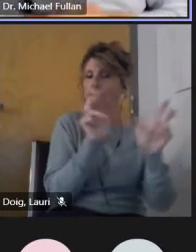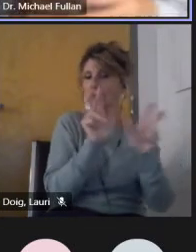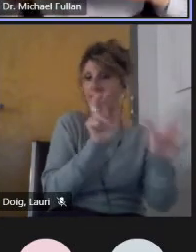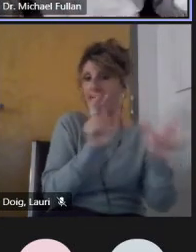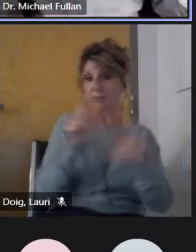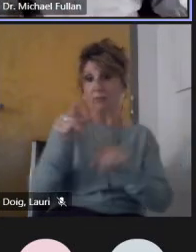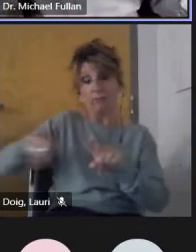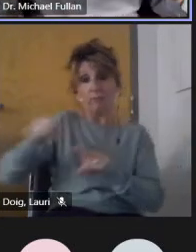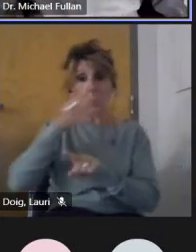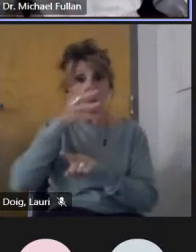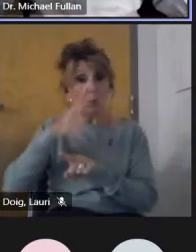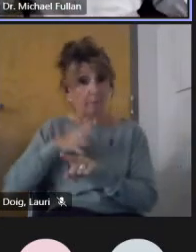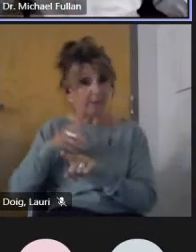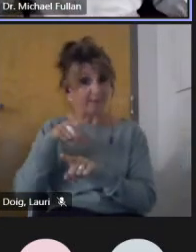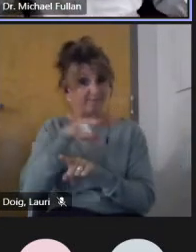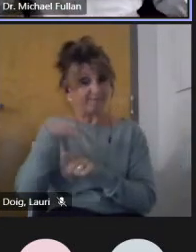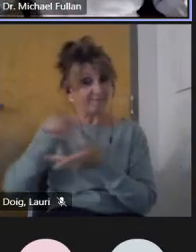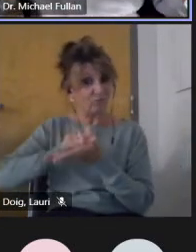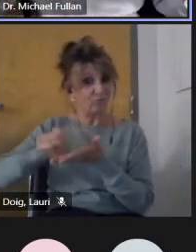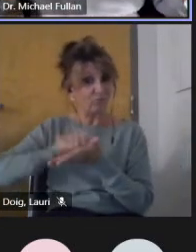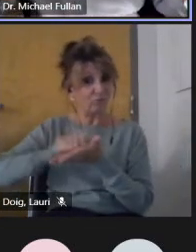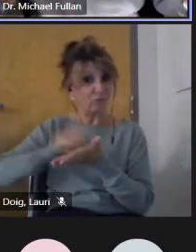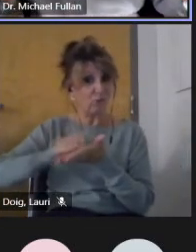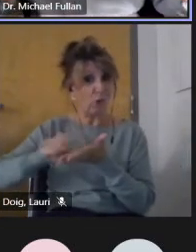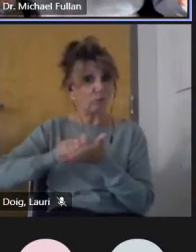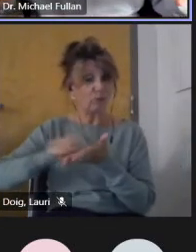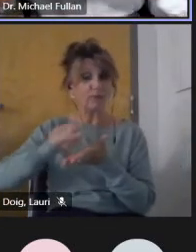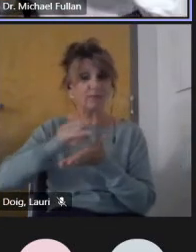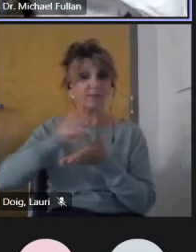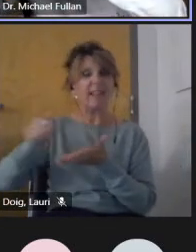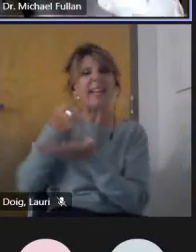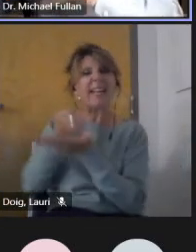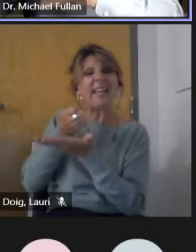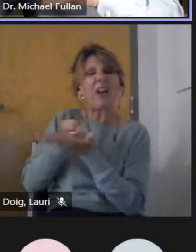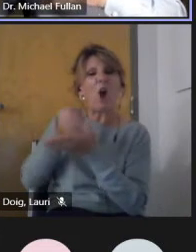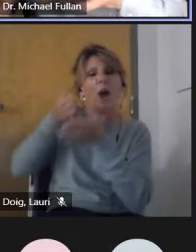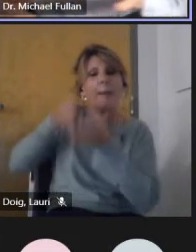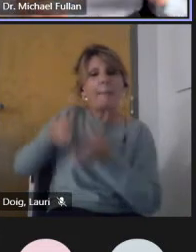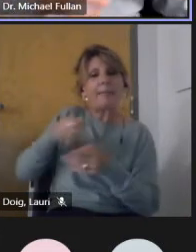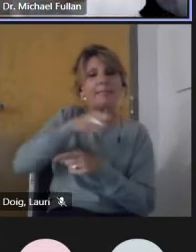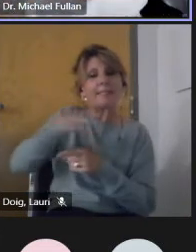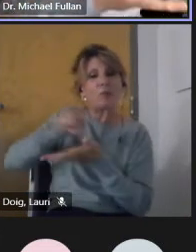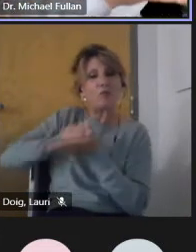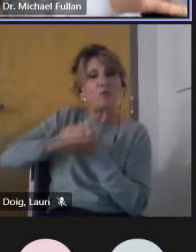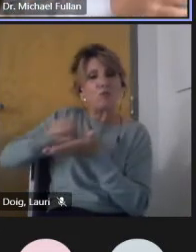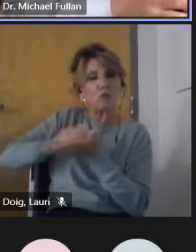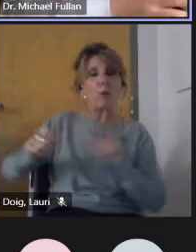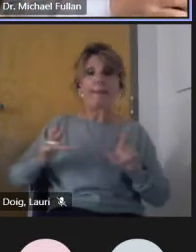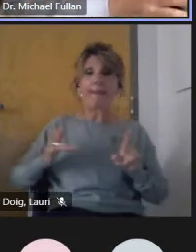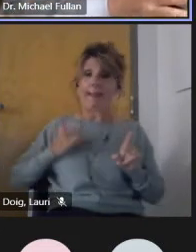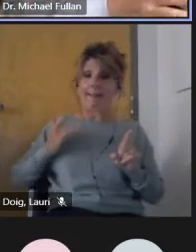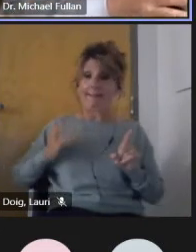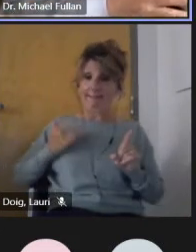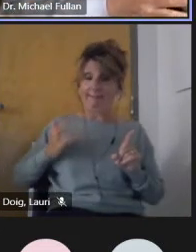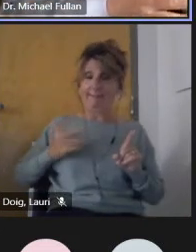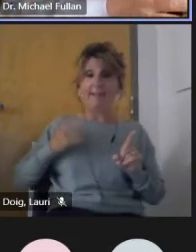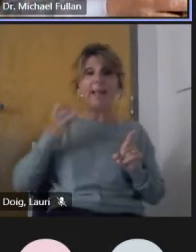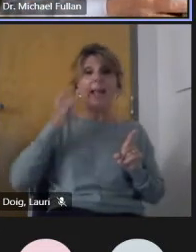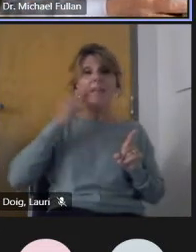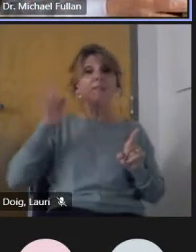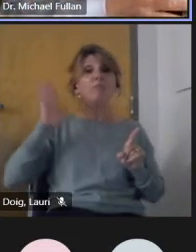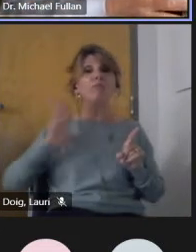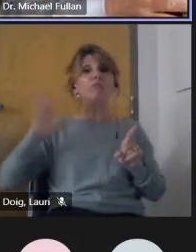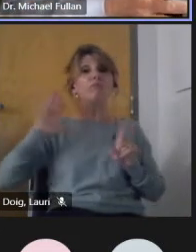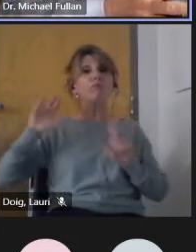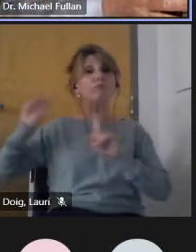and all the books are going in the same direction. They're saying on the austerity side, here is the past 40